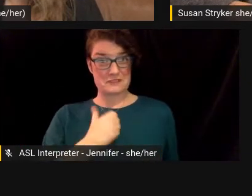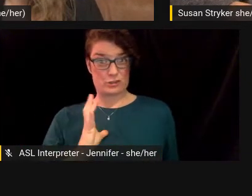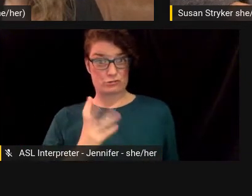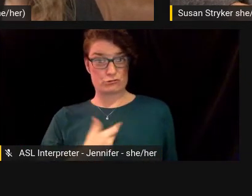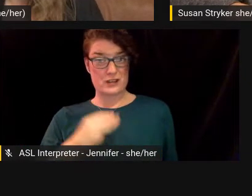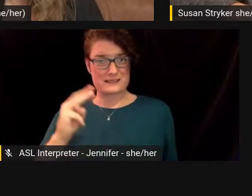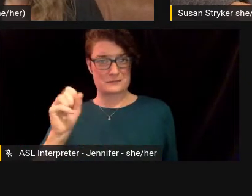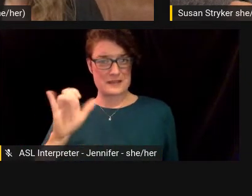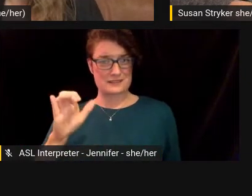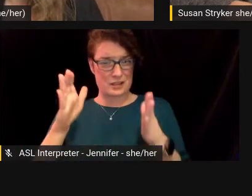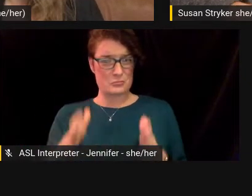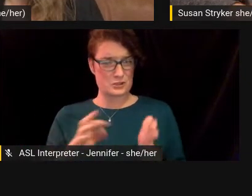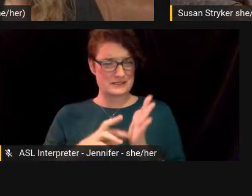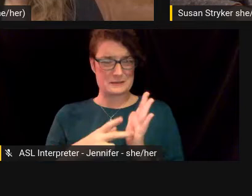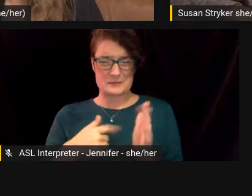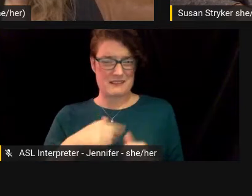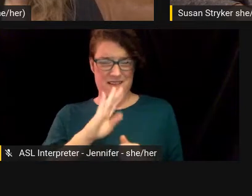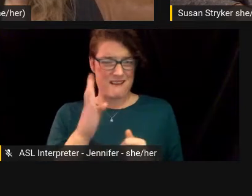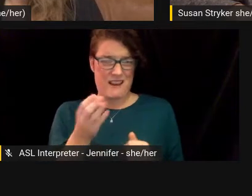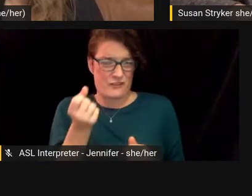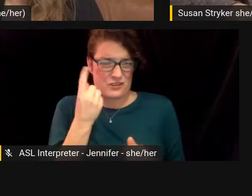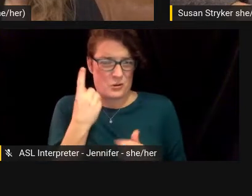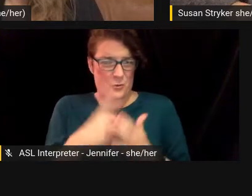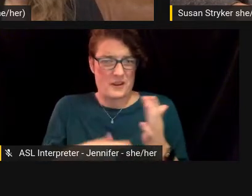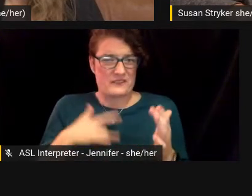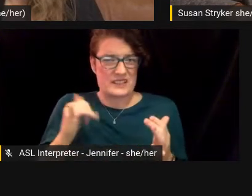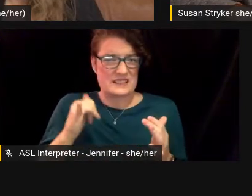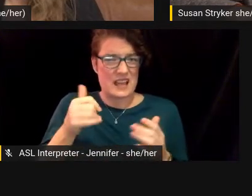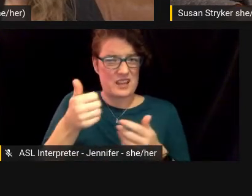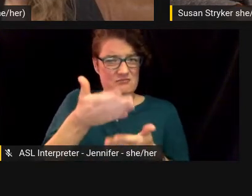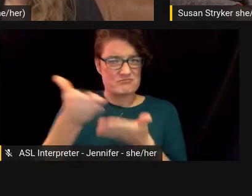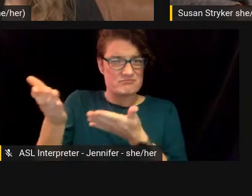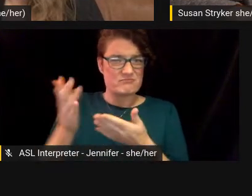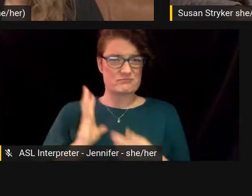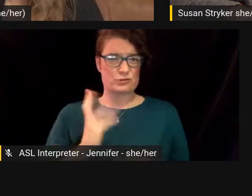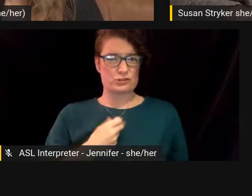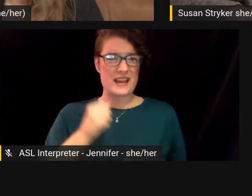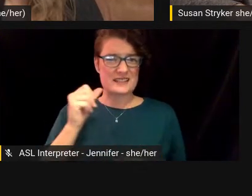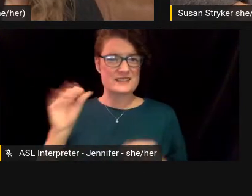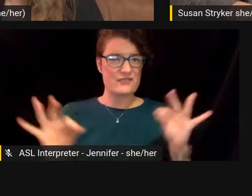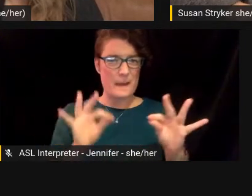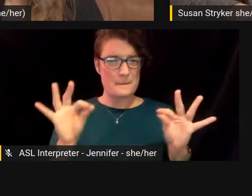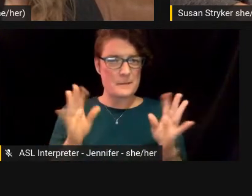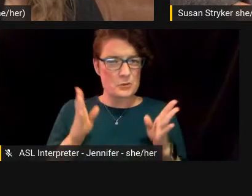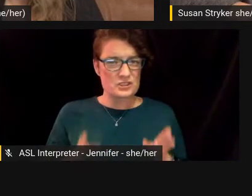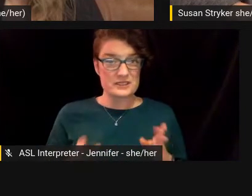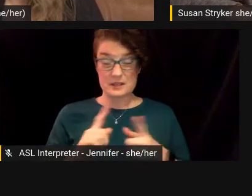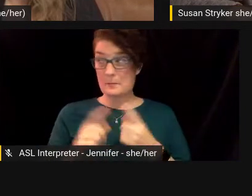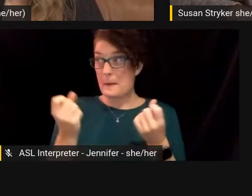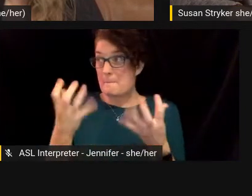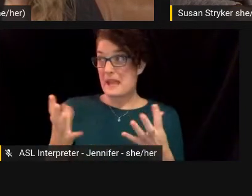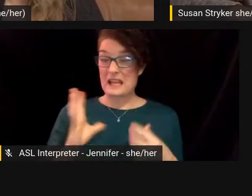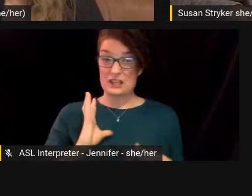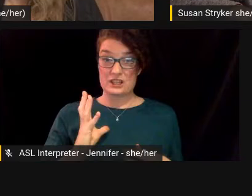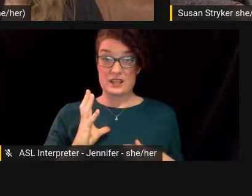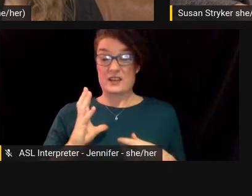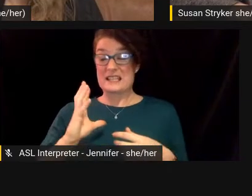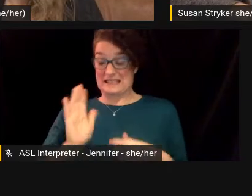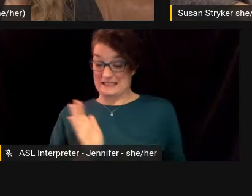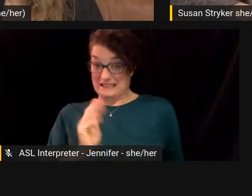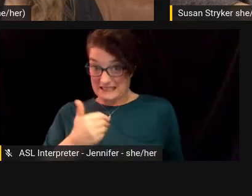know what it's like to be a trans feminine person. But a lot of cisgender filmmakers will group us together